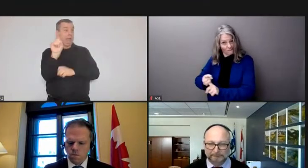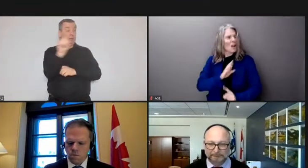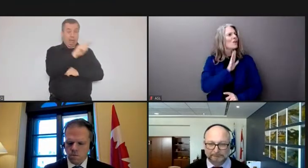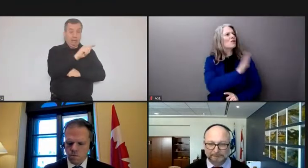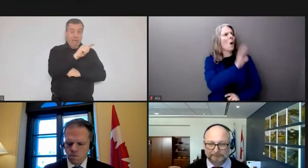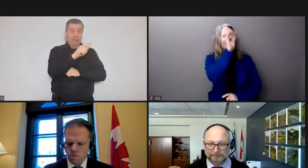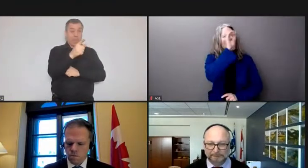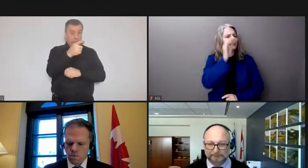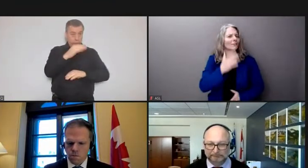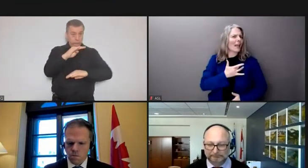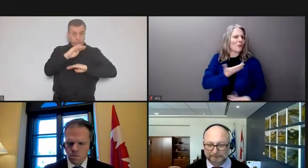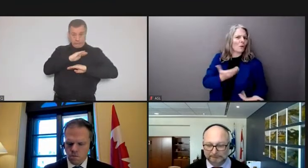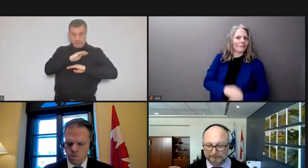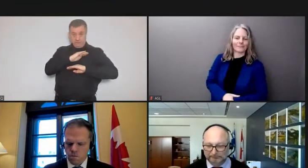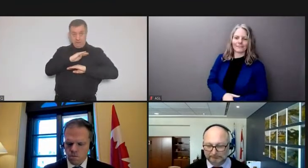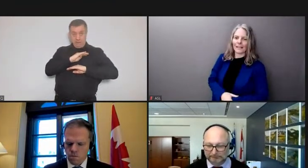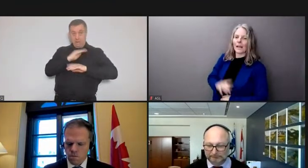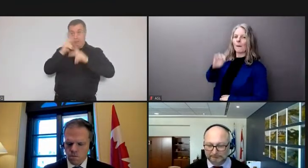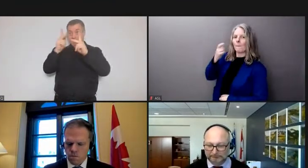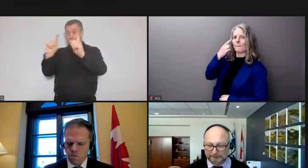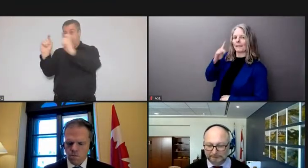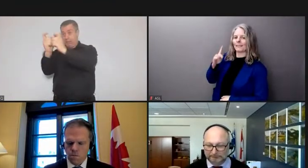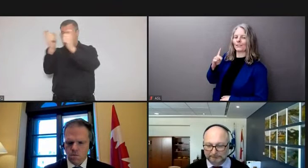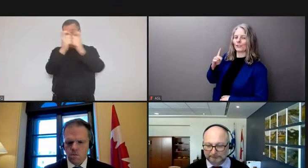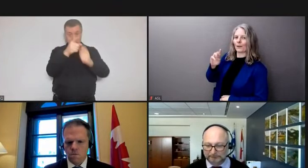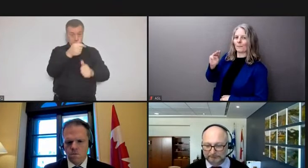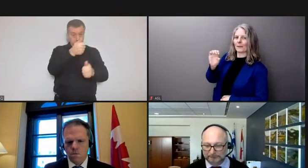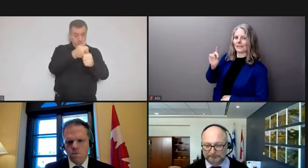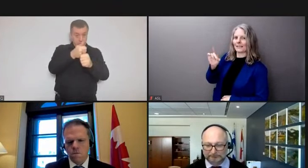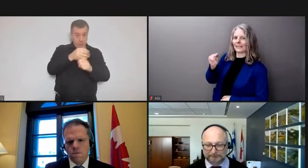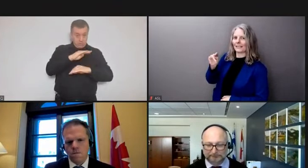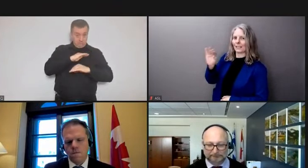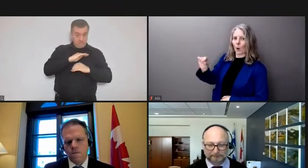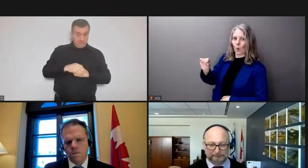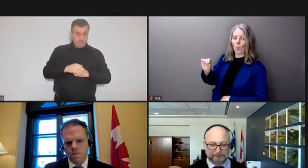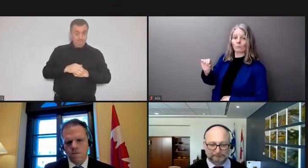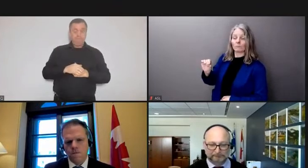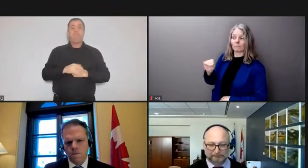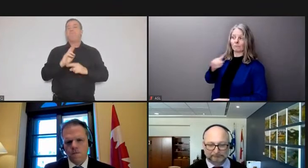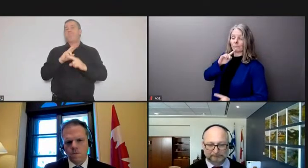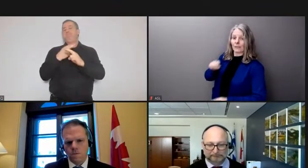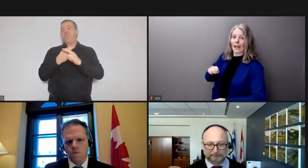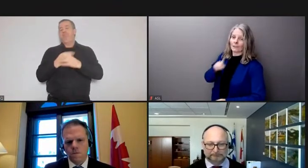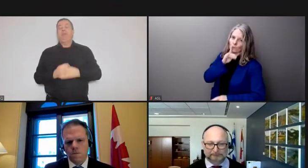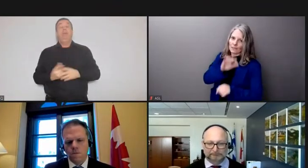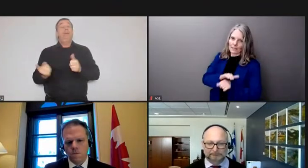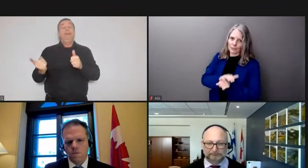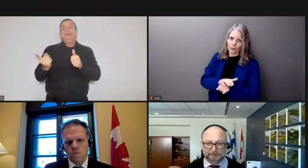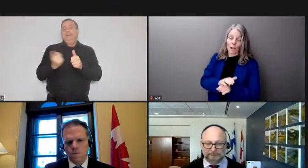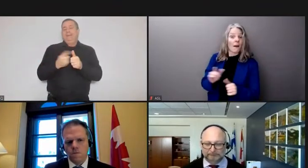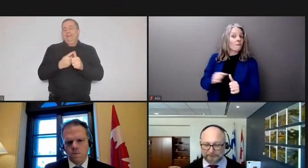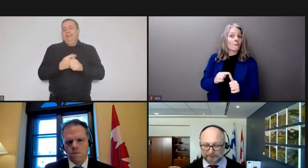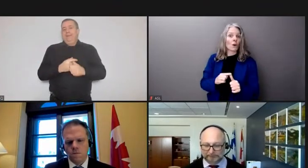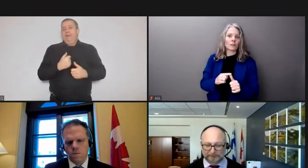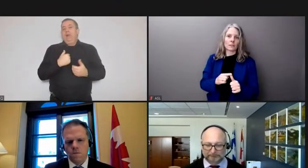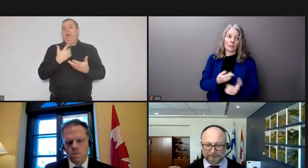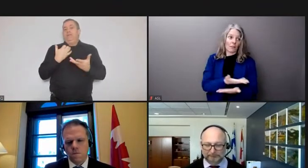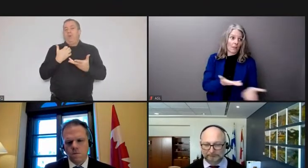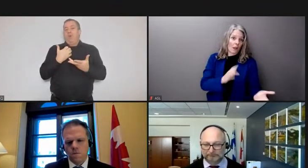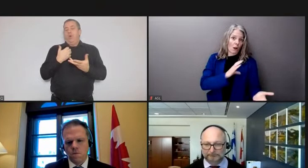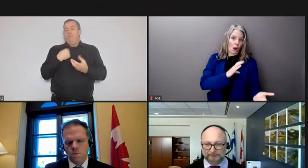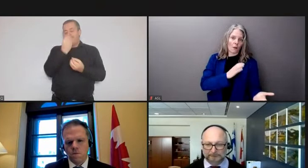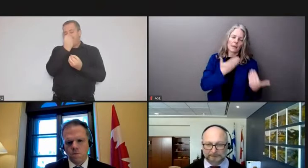Well, I think first we want to express our gratitude to law enforcement for taking those actions